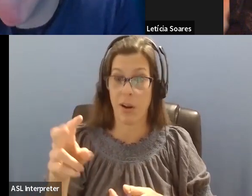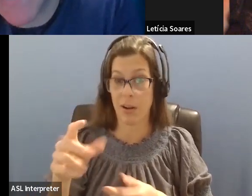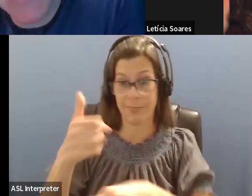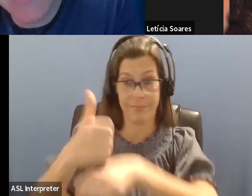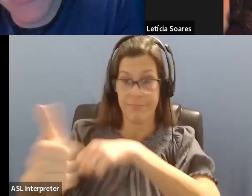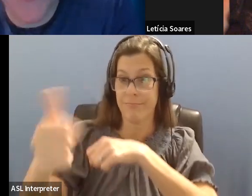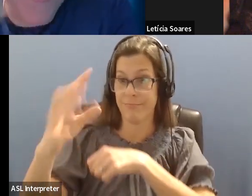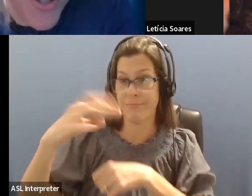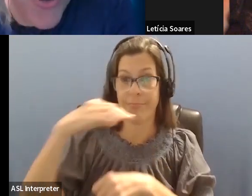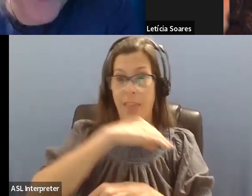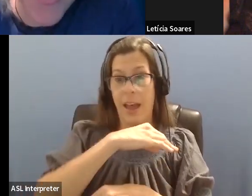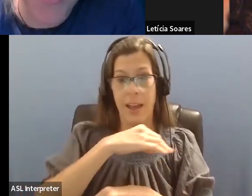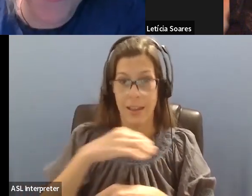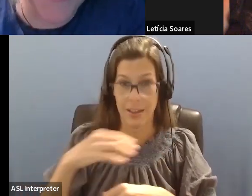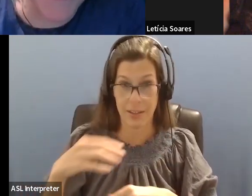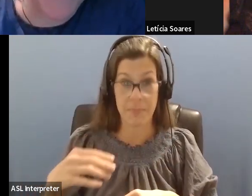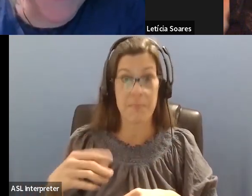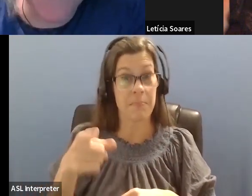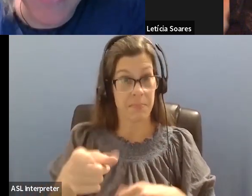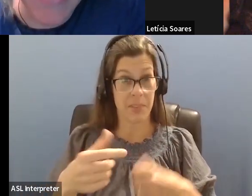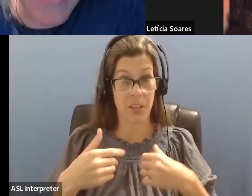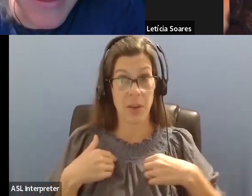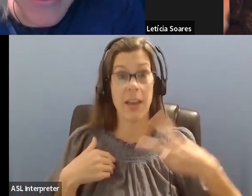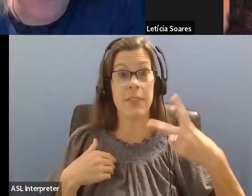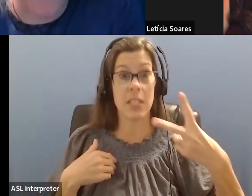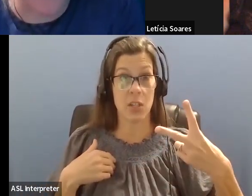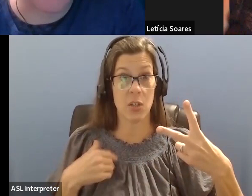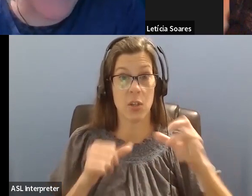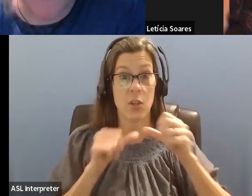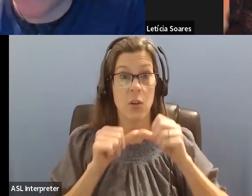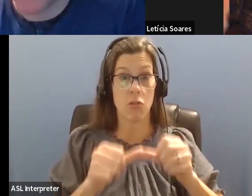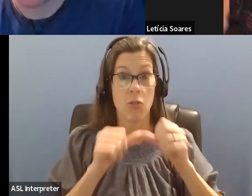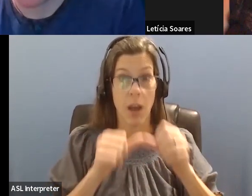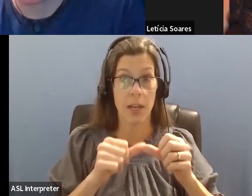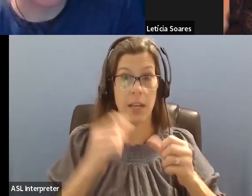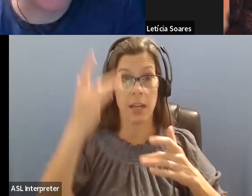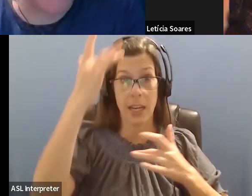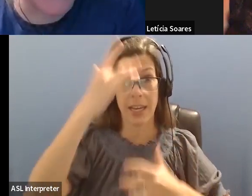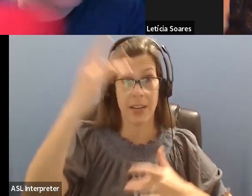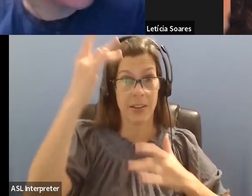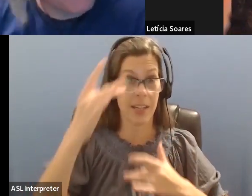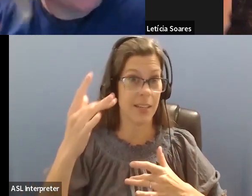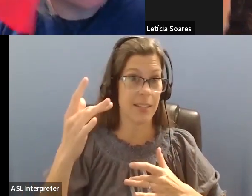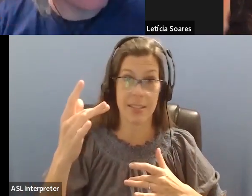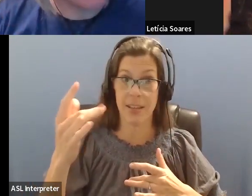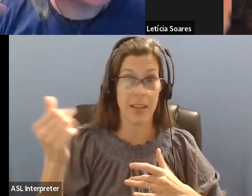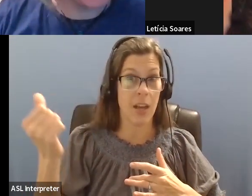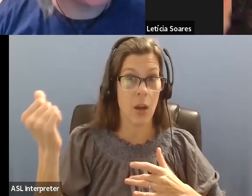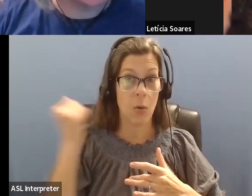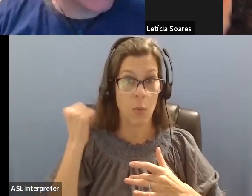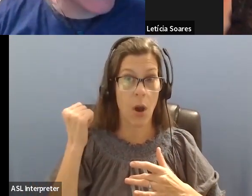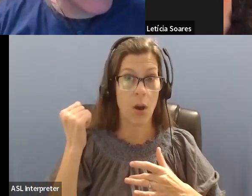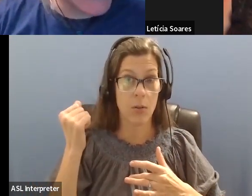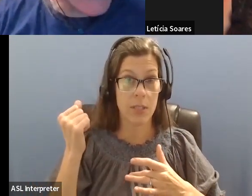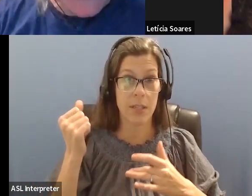you have two chronic illnesses, chronic meaning they're not going anywhere. Right. So, um, well, get well